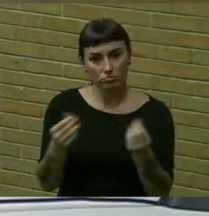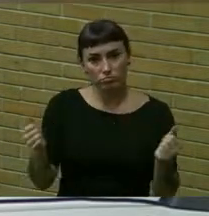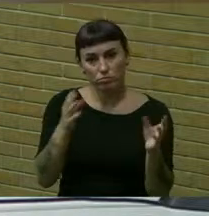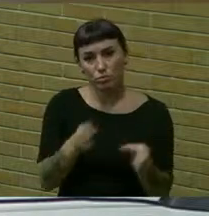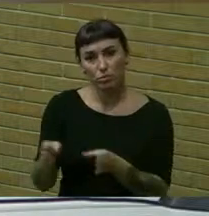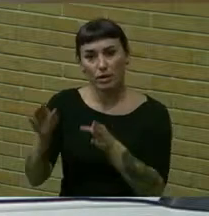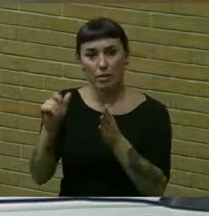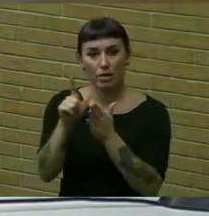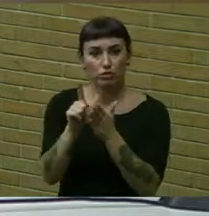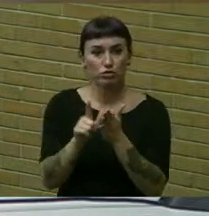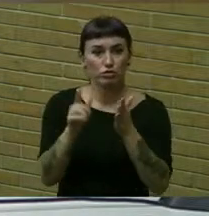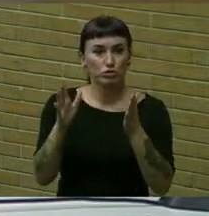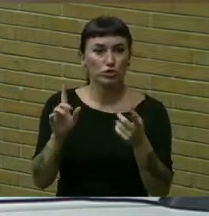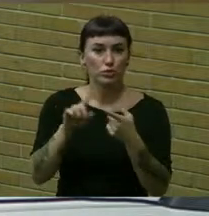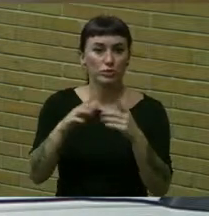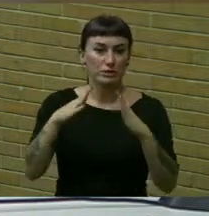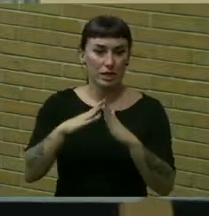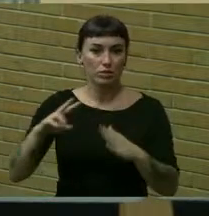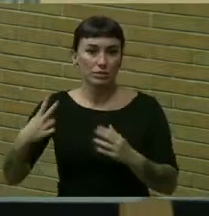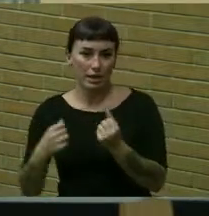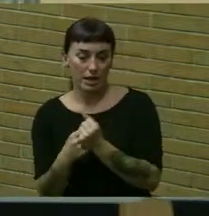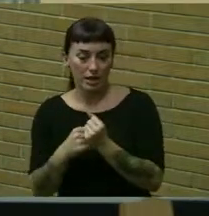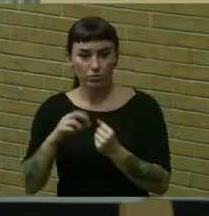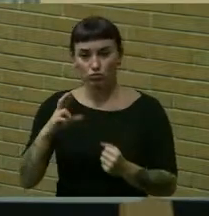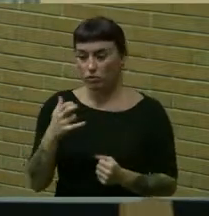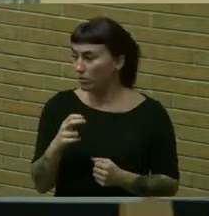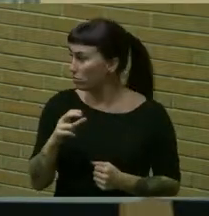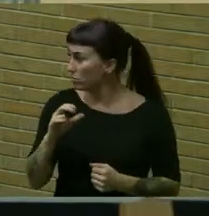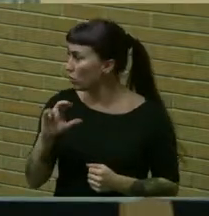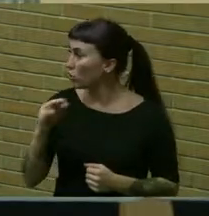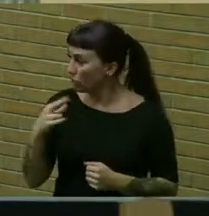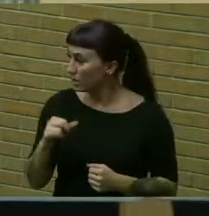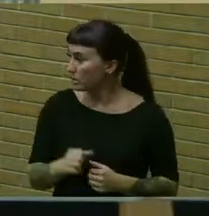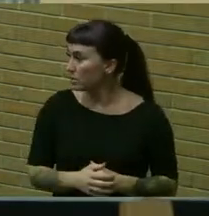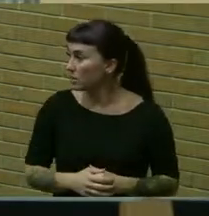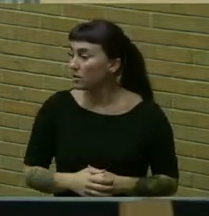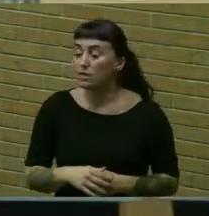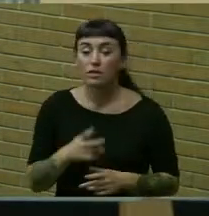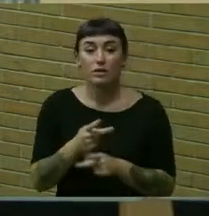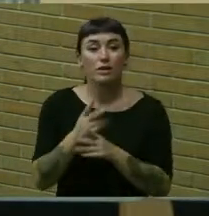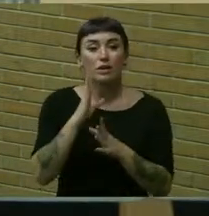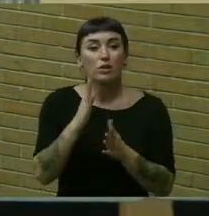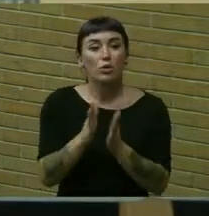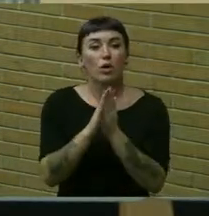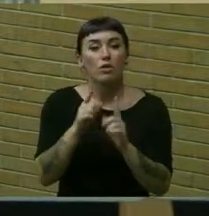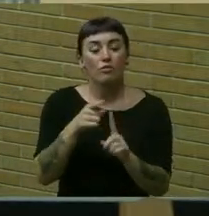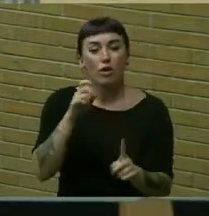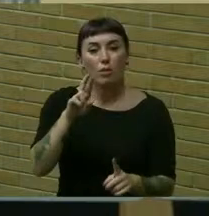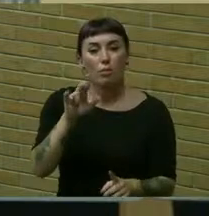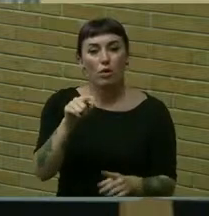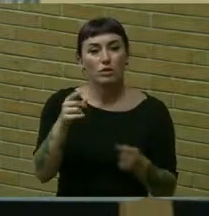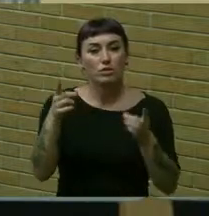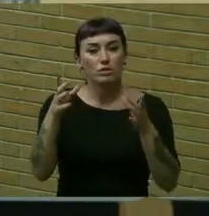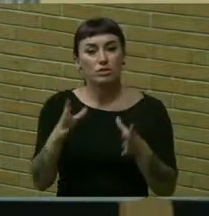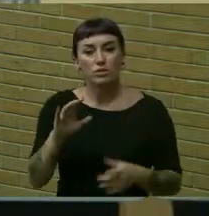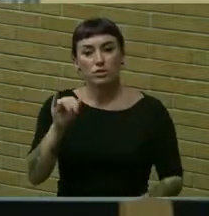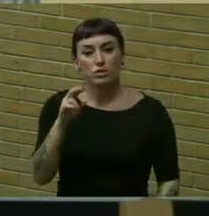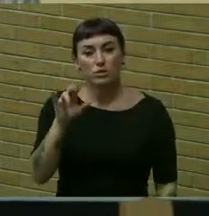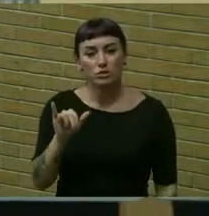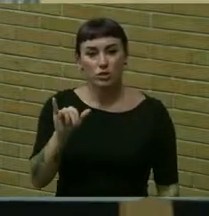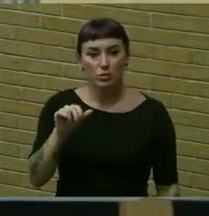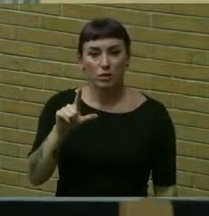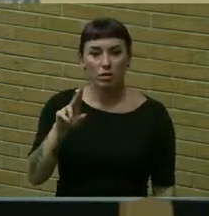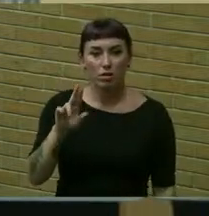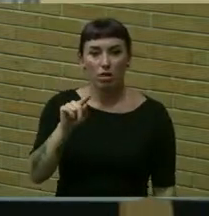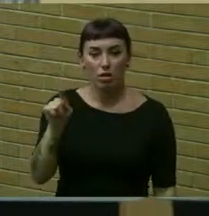prepared by the attorney to the town second this is uh a request from our i.t director jeremy lutz